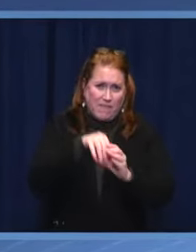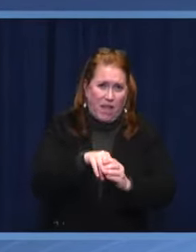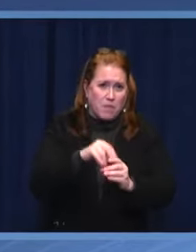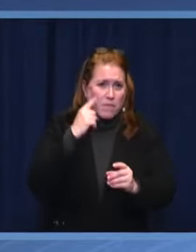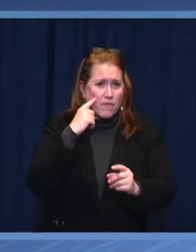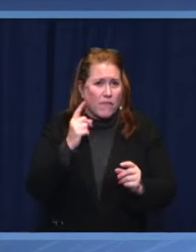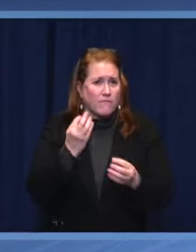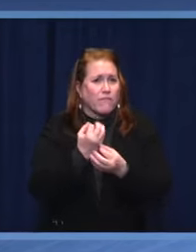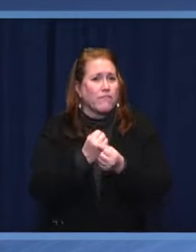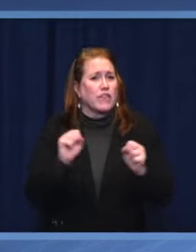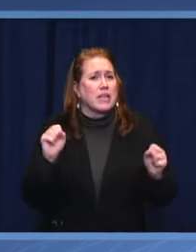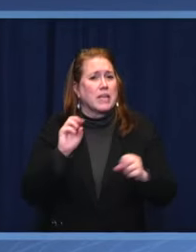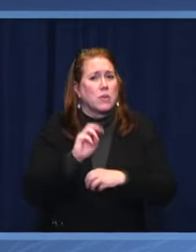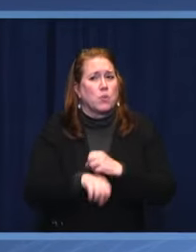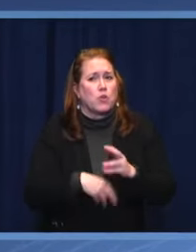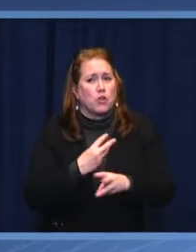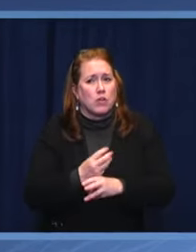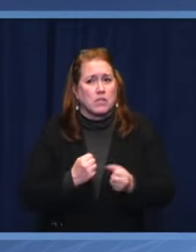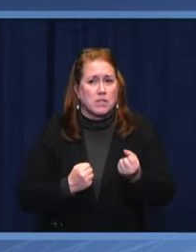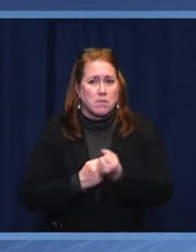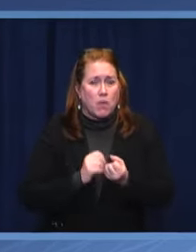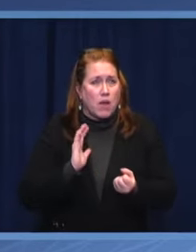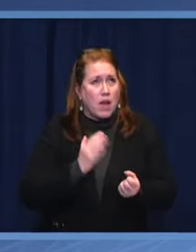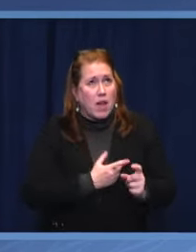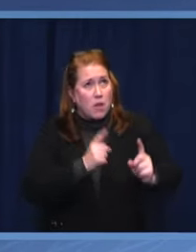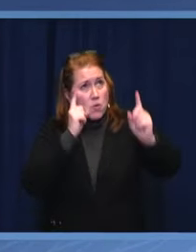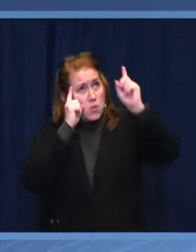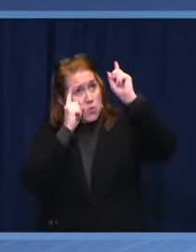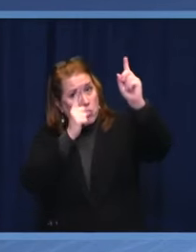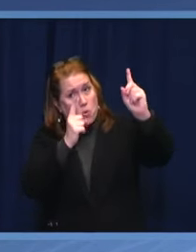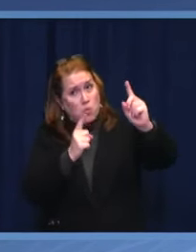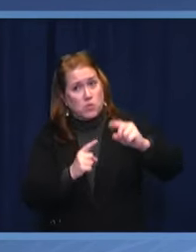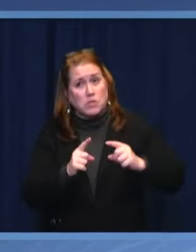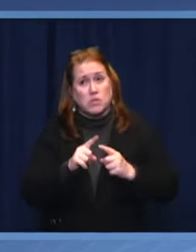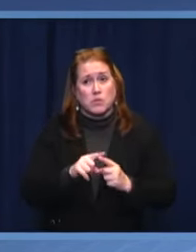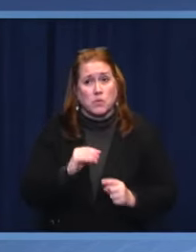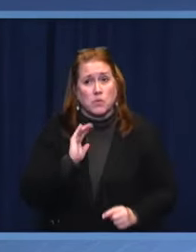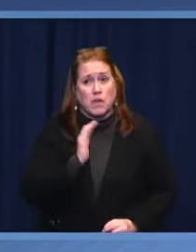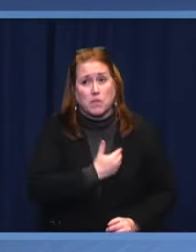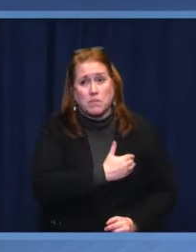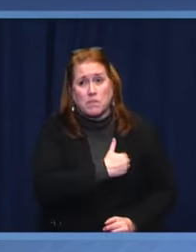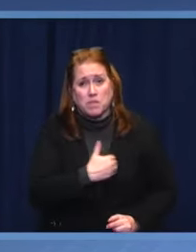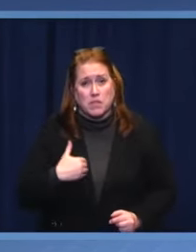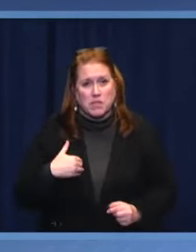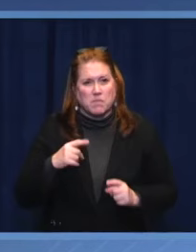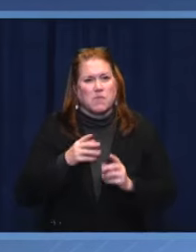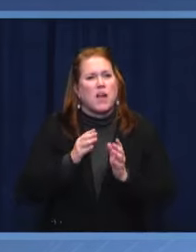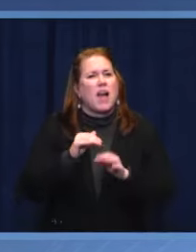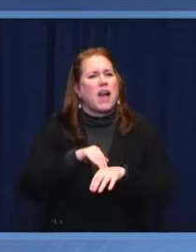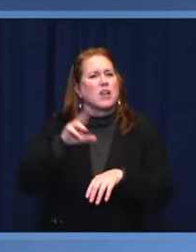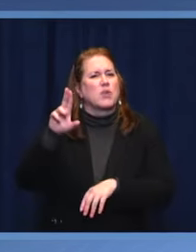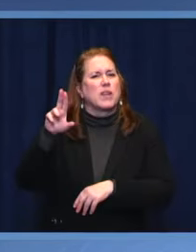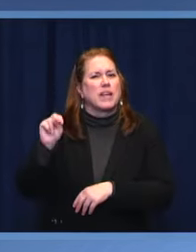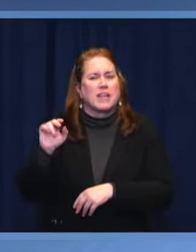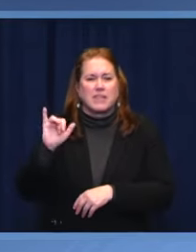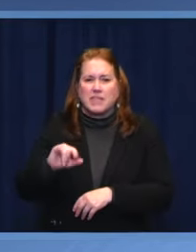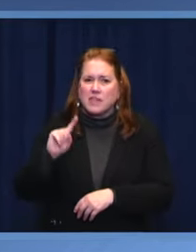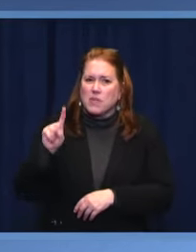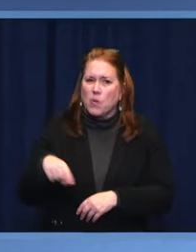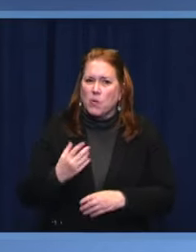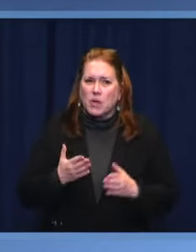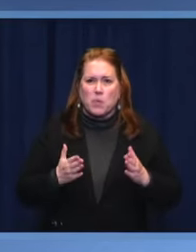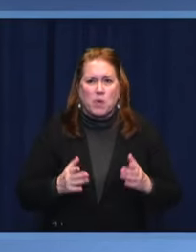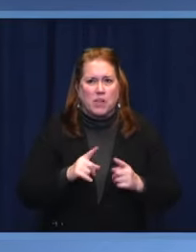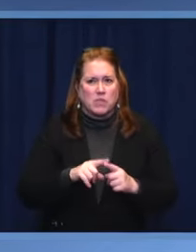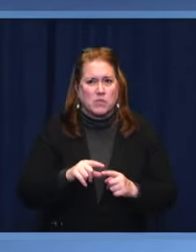support our quest for EU membership. This is the only way to safeguard Moldova's democracy.